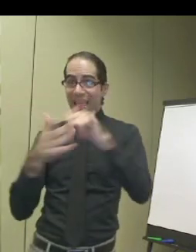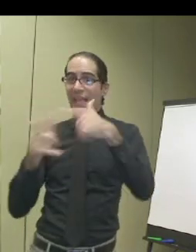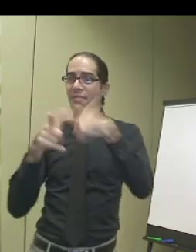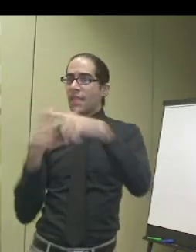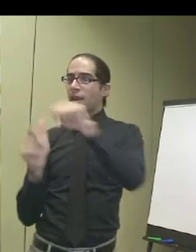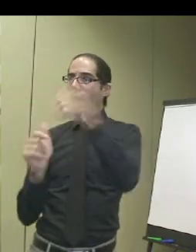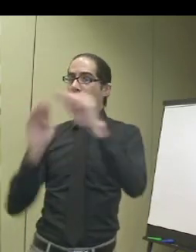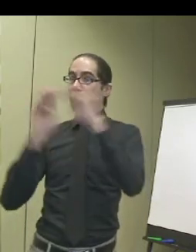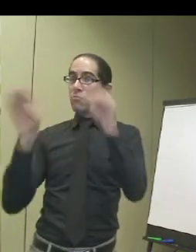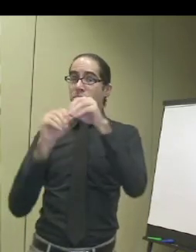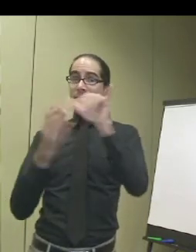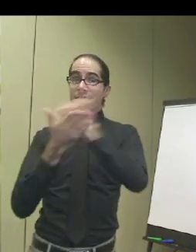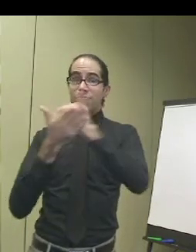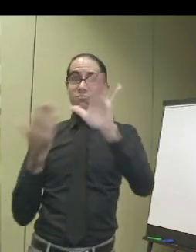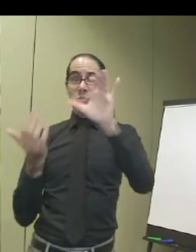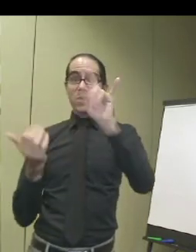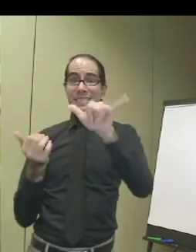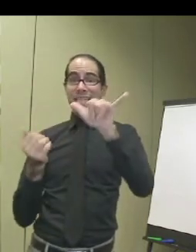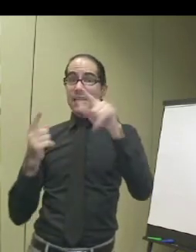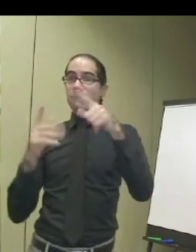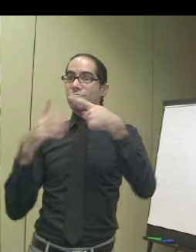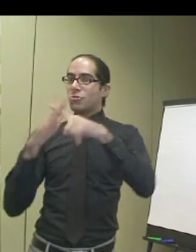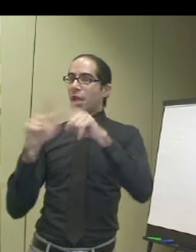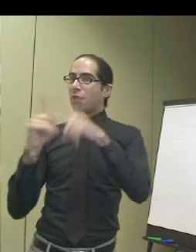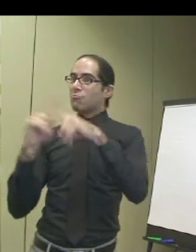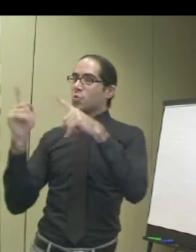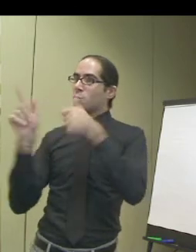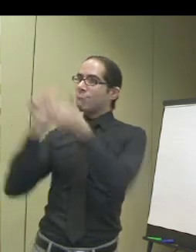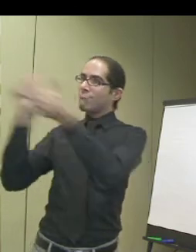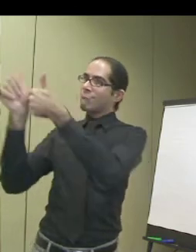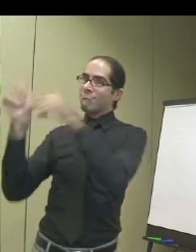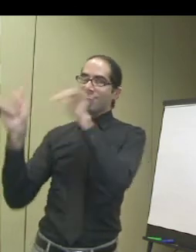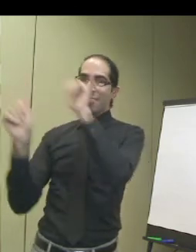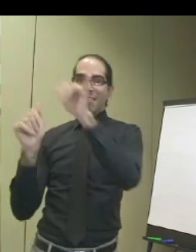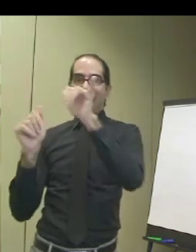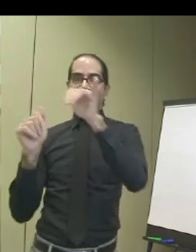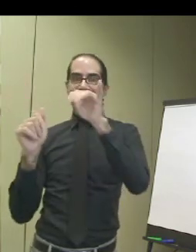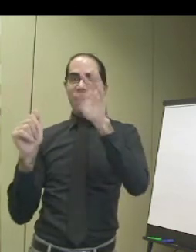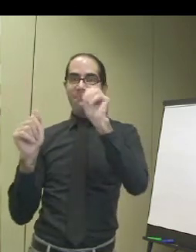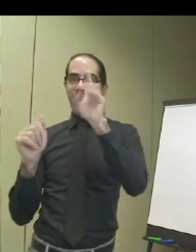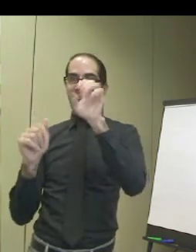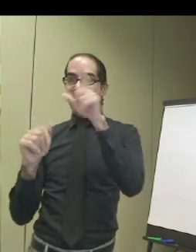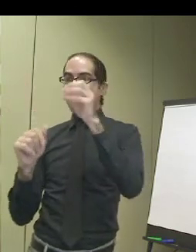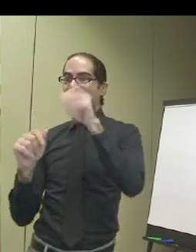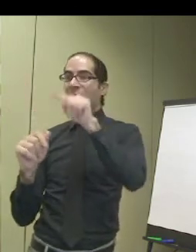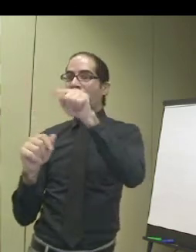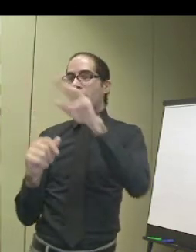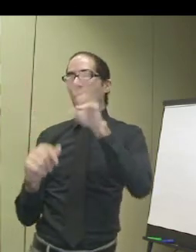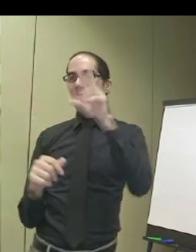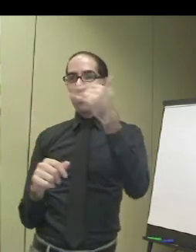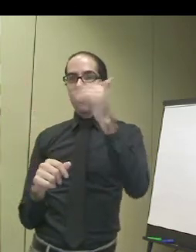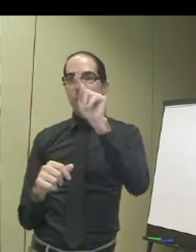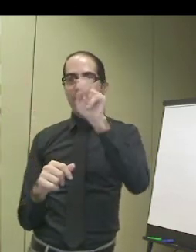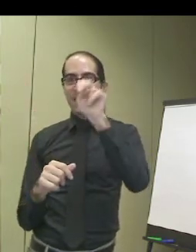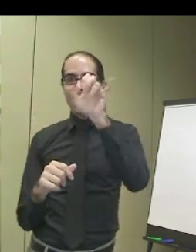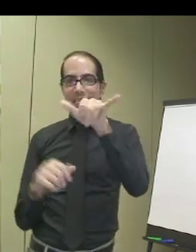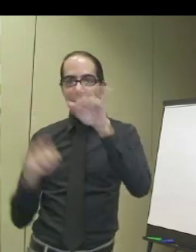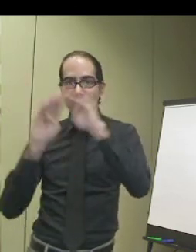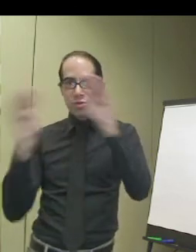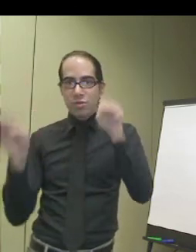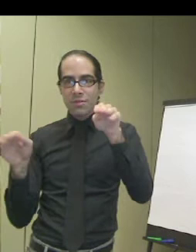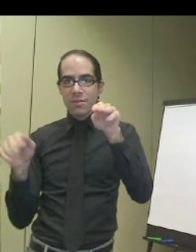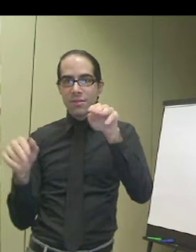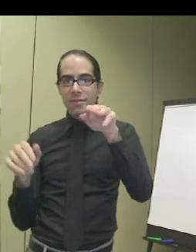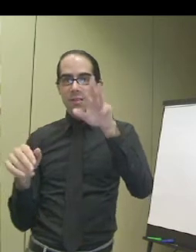sign language. That way other museums in New York City will follow that new initiative.